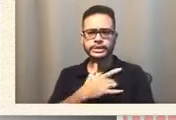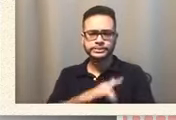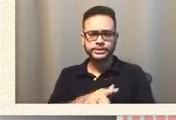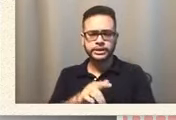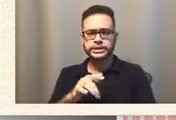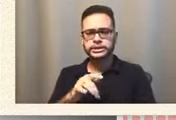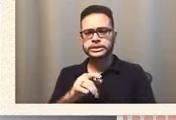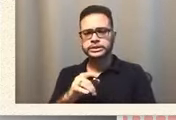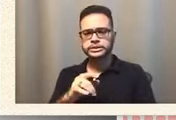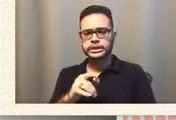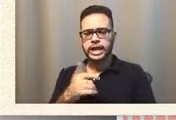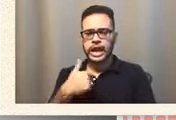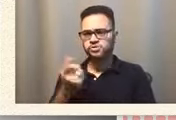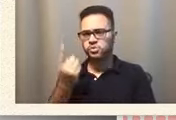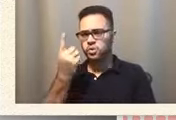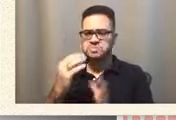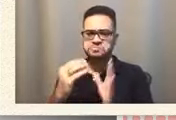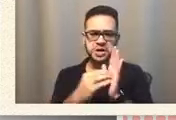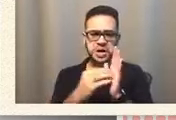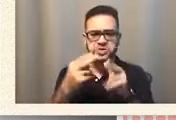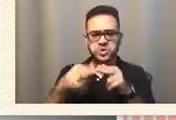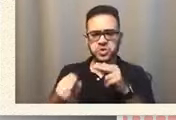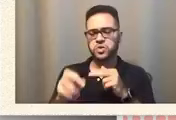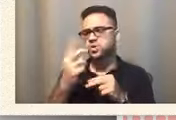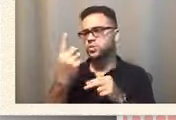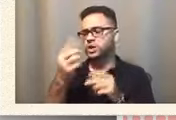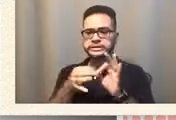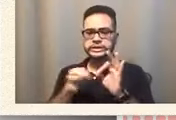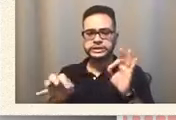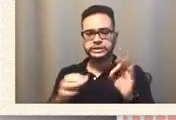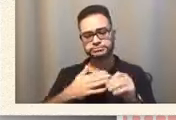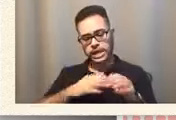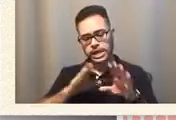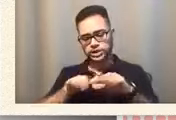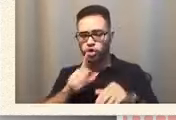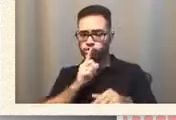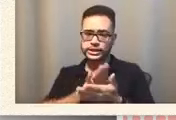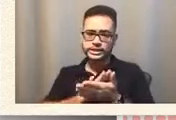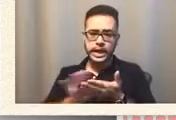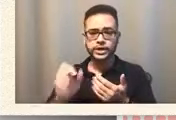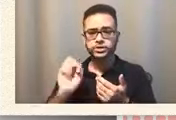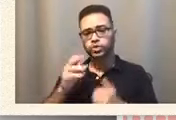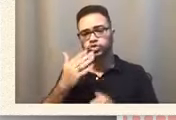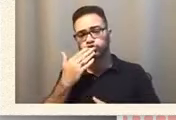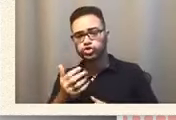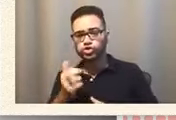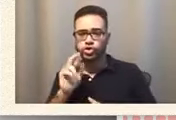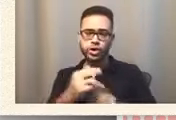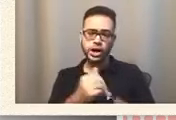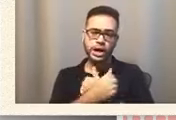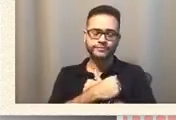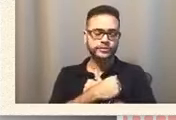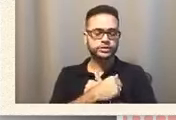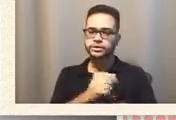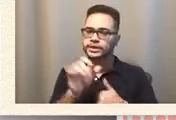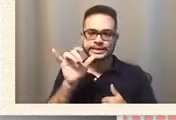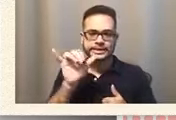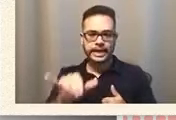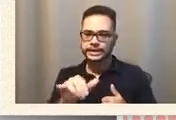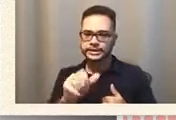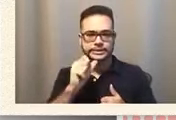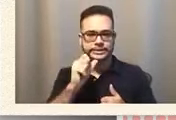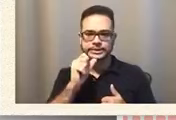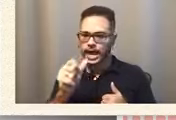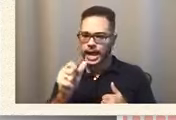little paragraph or one sentence, my kid is really nice or good or loving. That is not what a parent summary